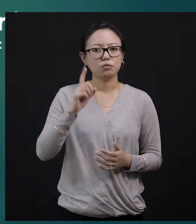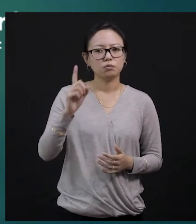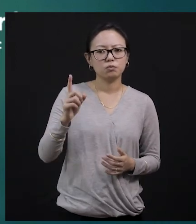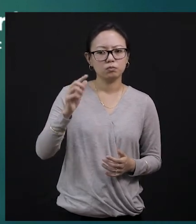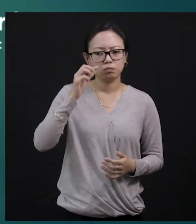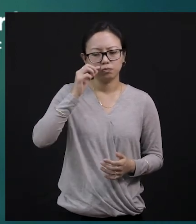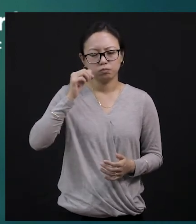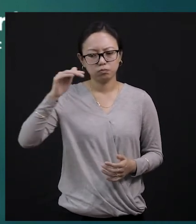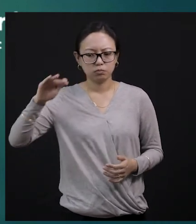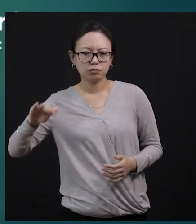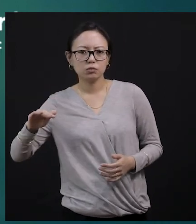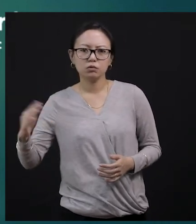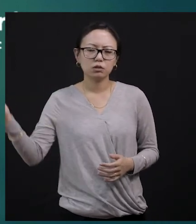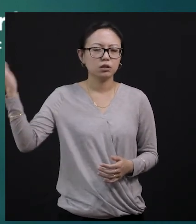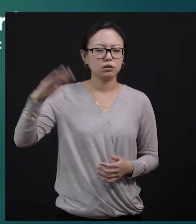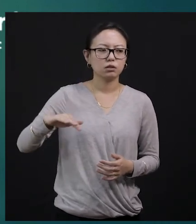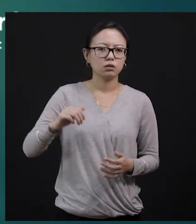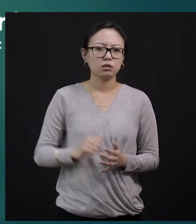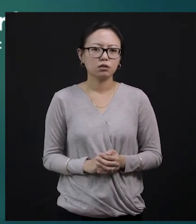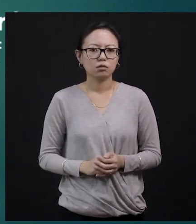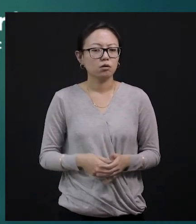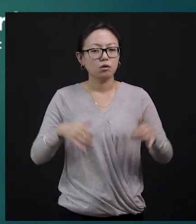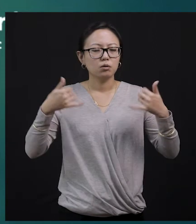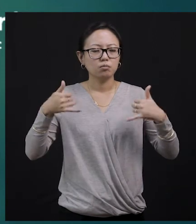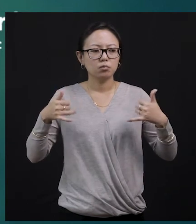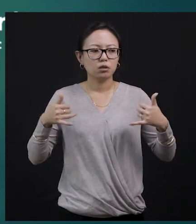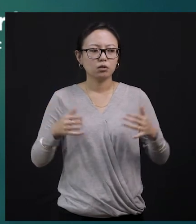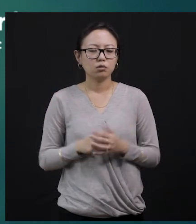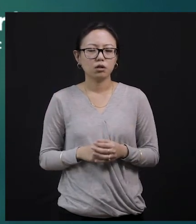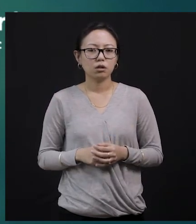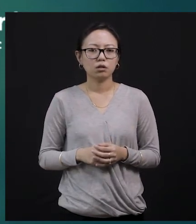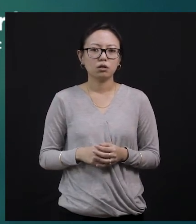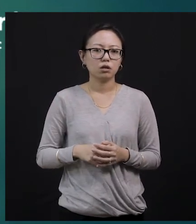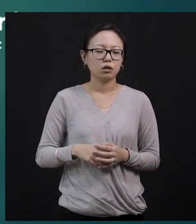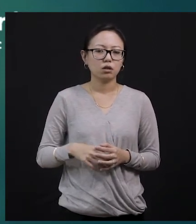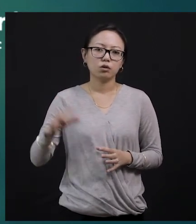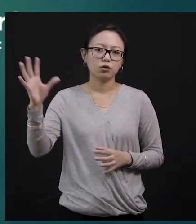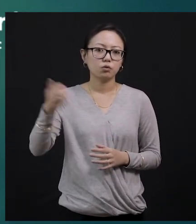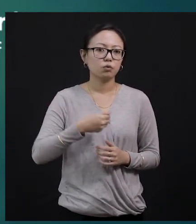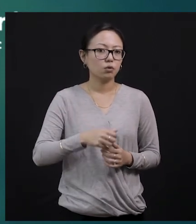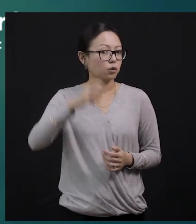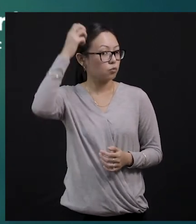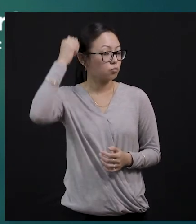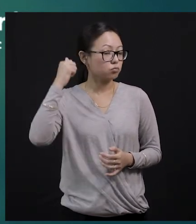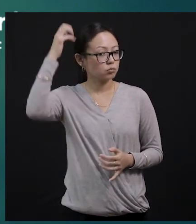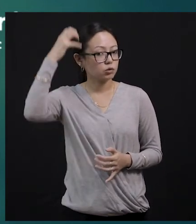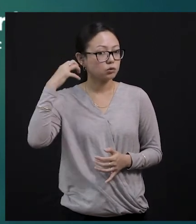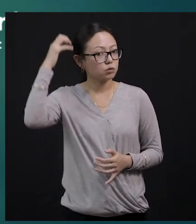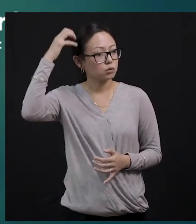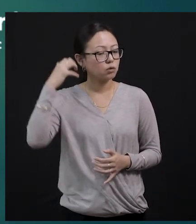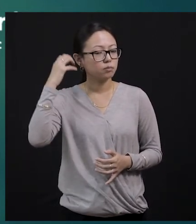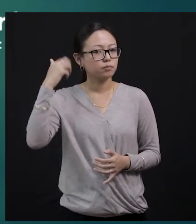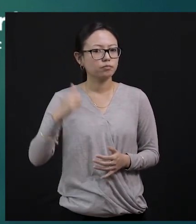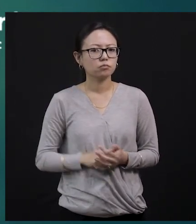younger to him. And then, when he played, what happened? He got a comb, okay? You know what is a comb, right? The thing